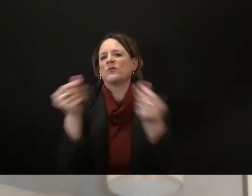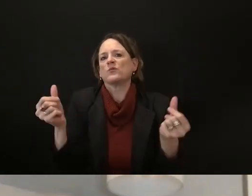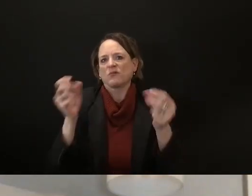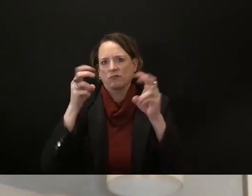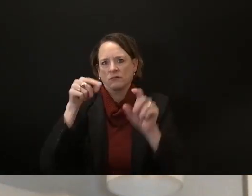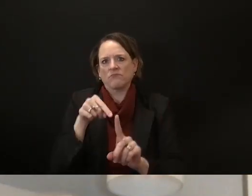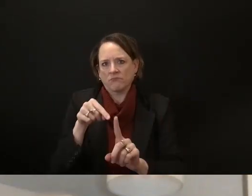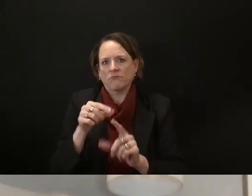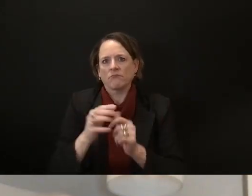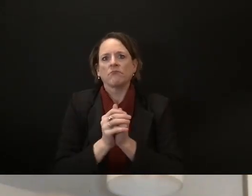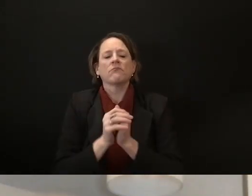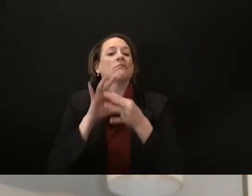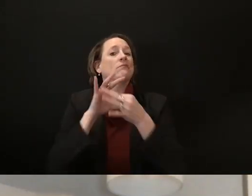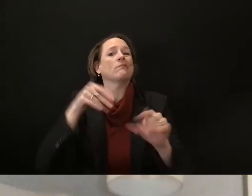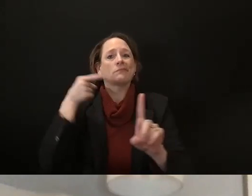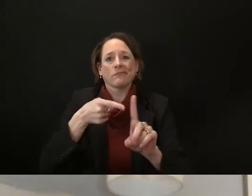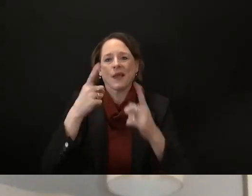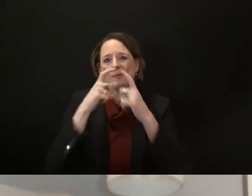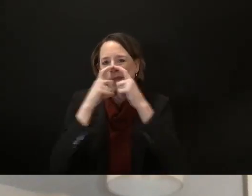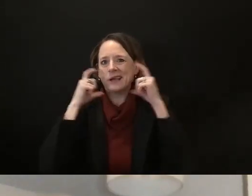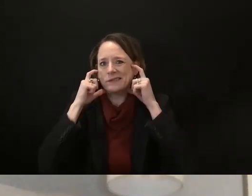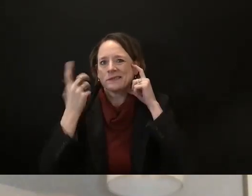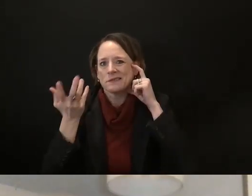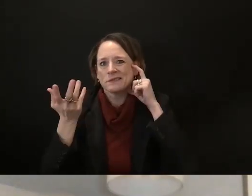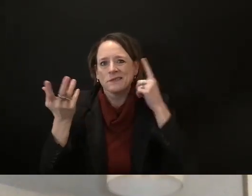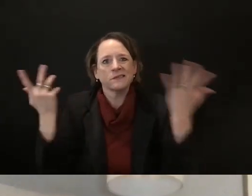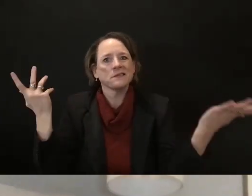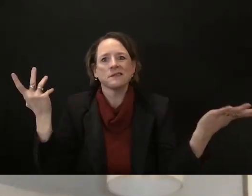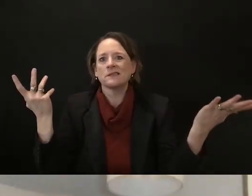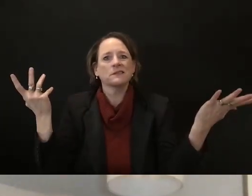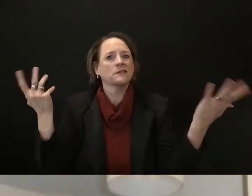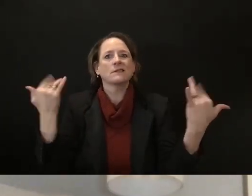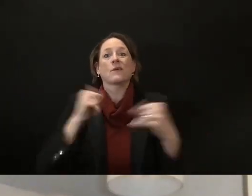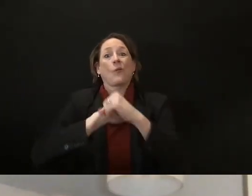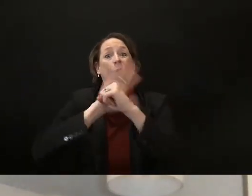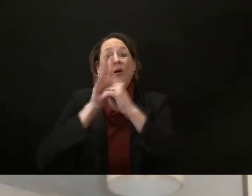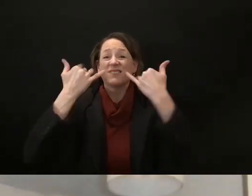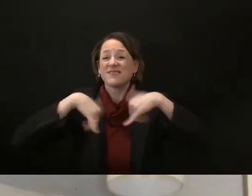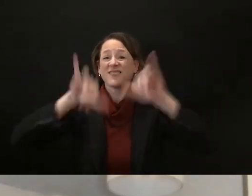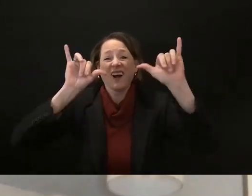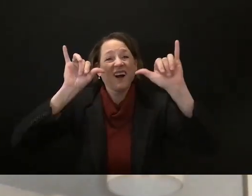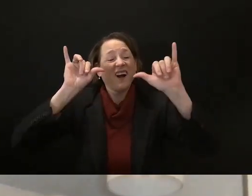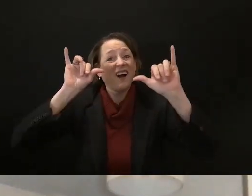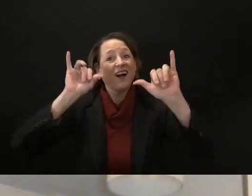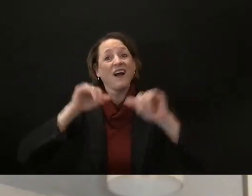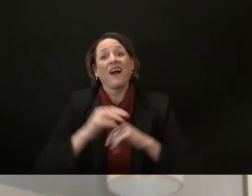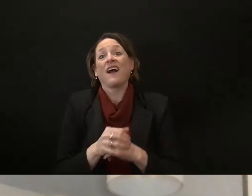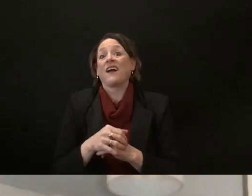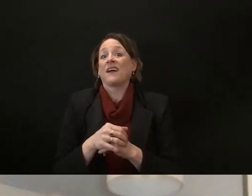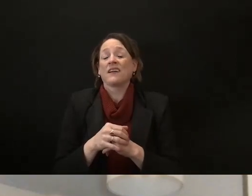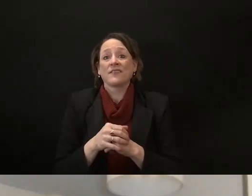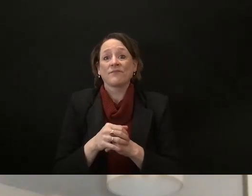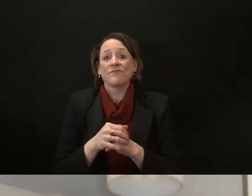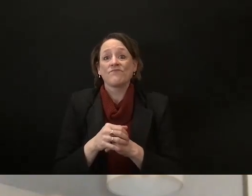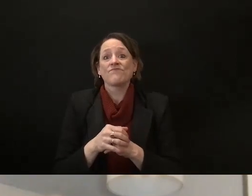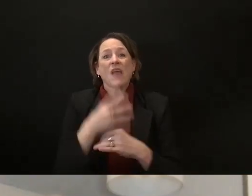strands being introduced that are going to mutate the virus potentially make things much worse and when we have a vaccine and now